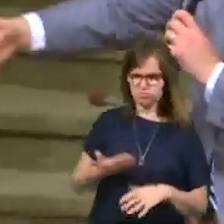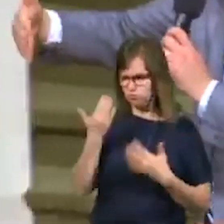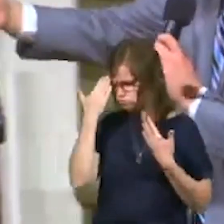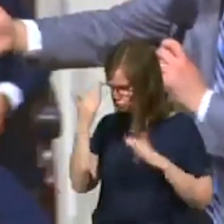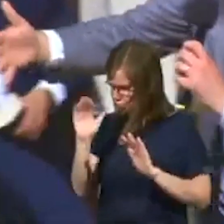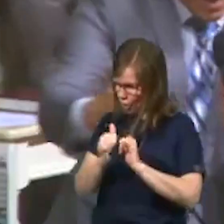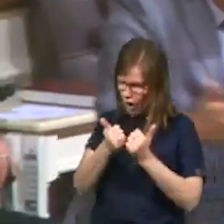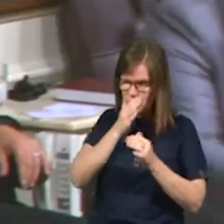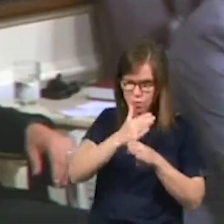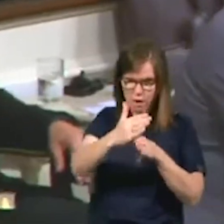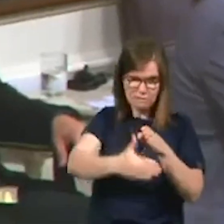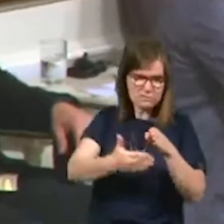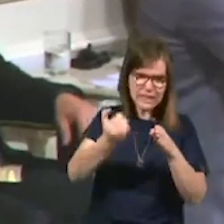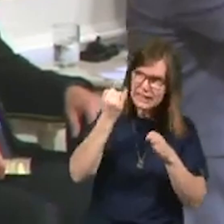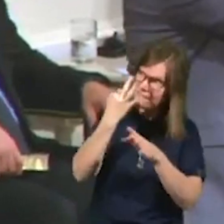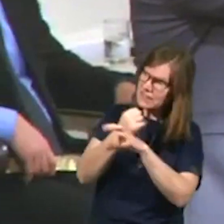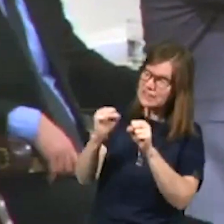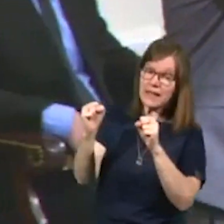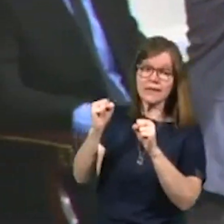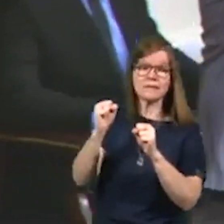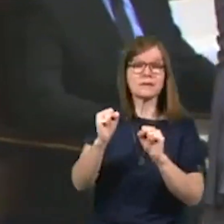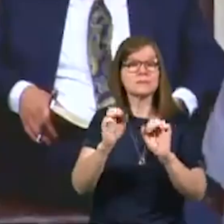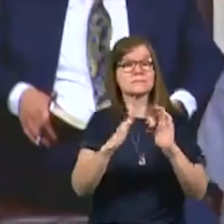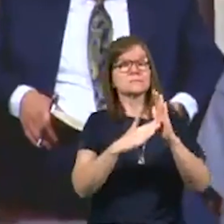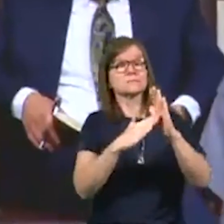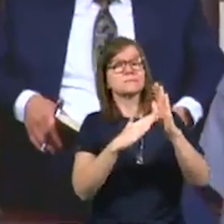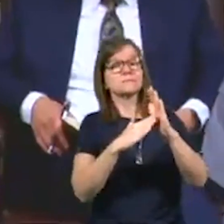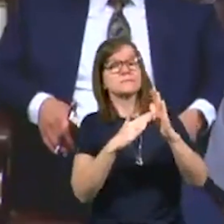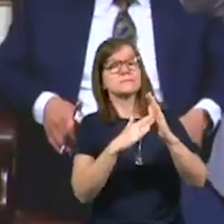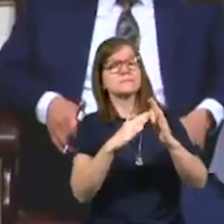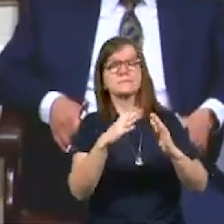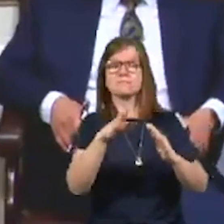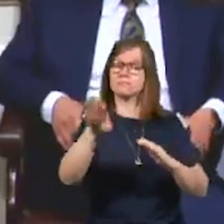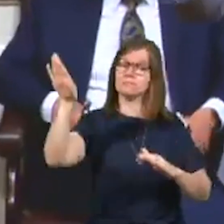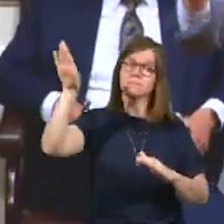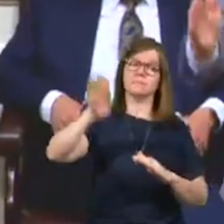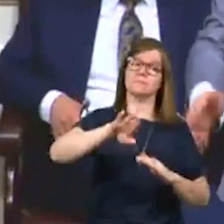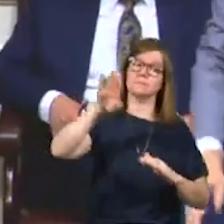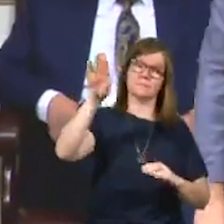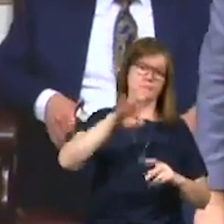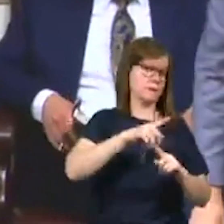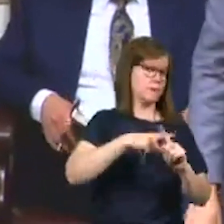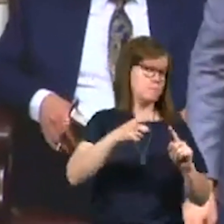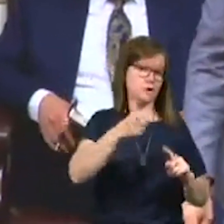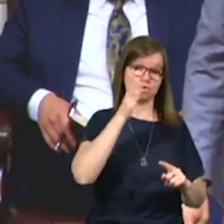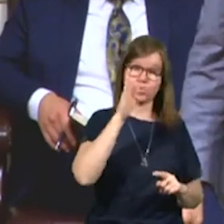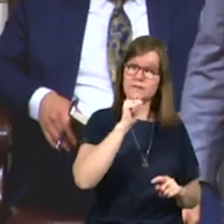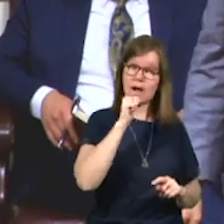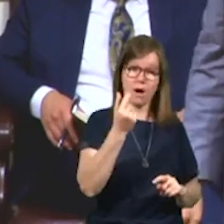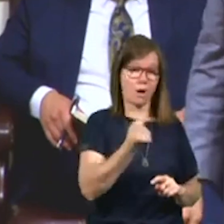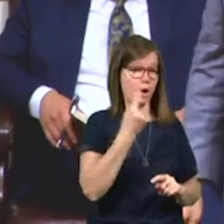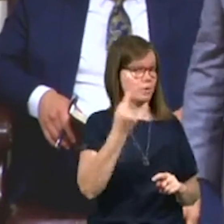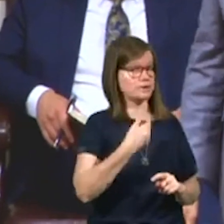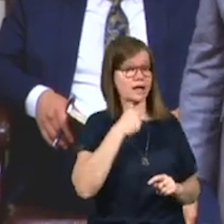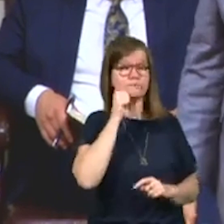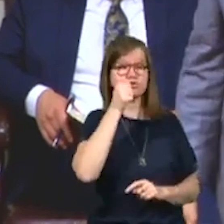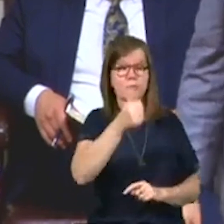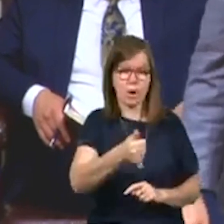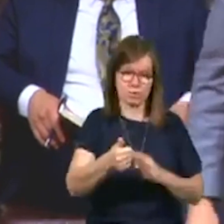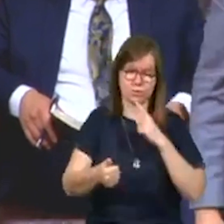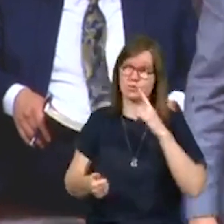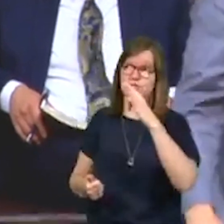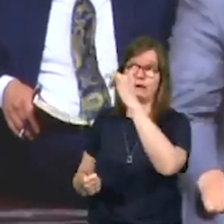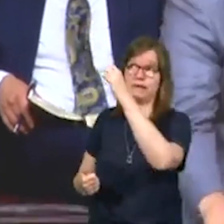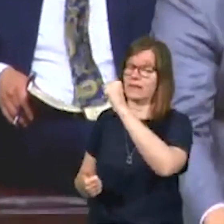it would all work out if you got saved. Let me just stop and say, it's between you and the Lord, but you won't always have tomorrow to say yes to God.